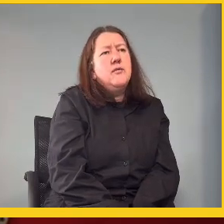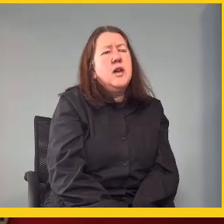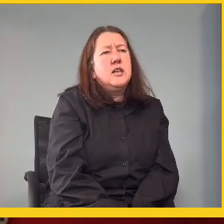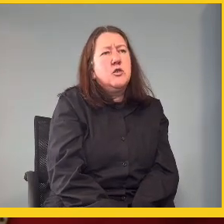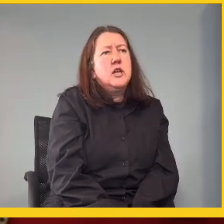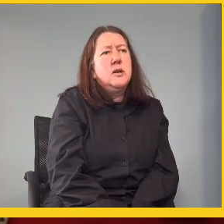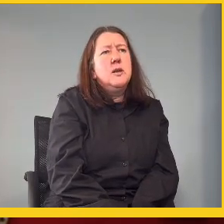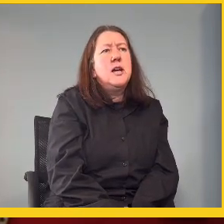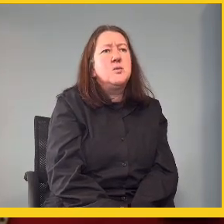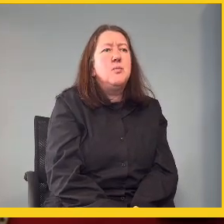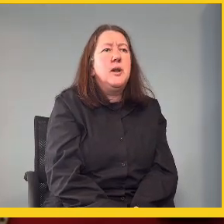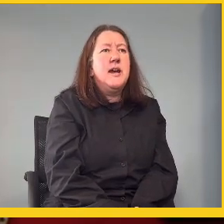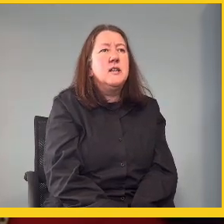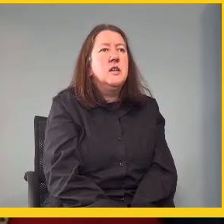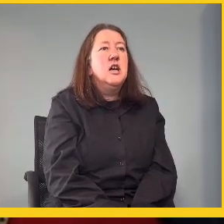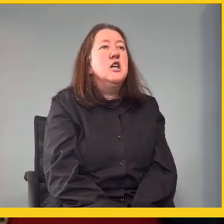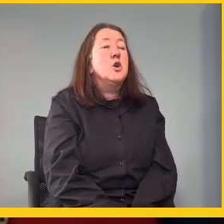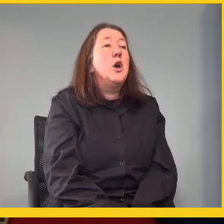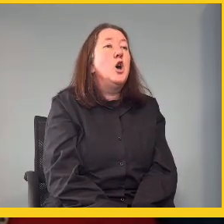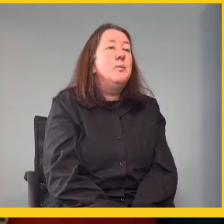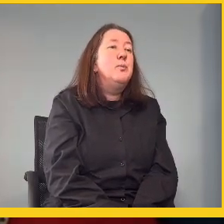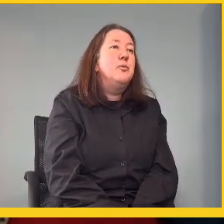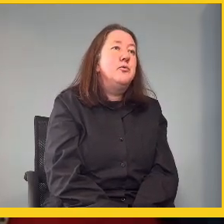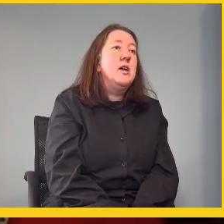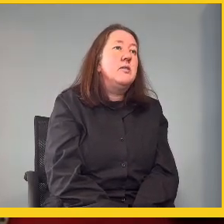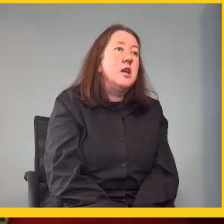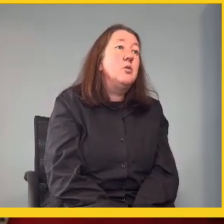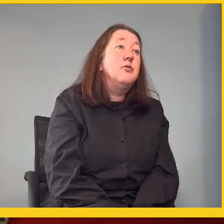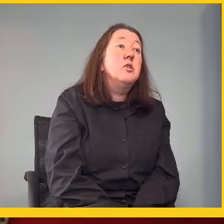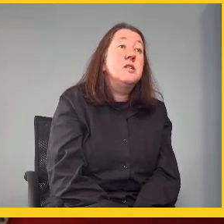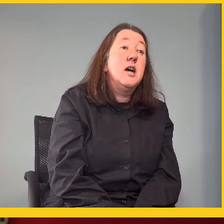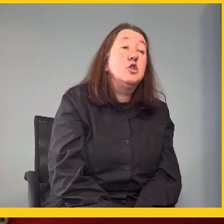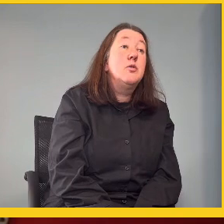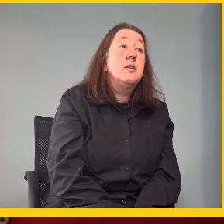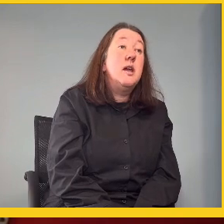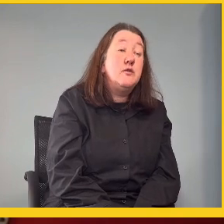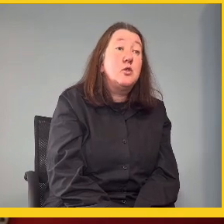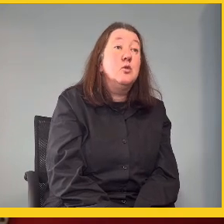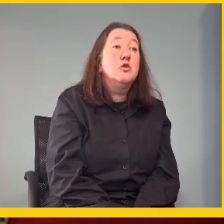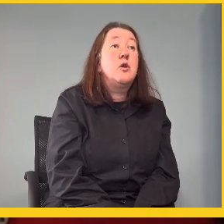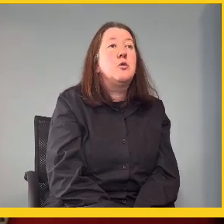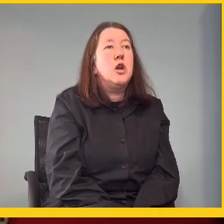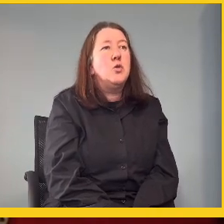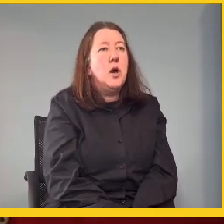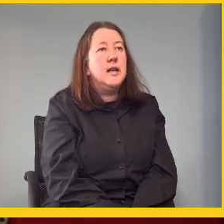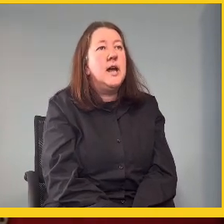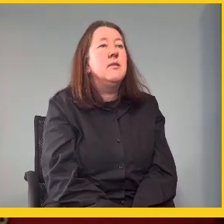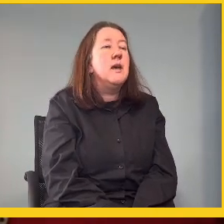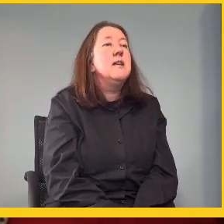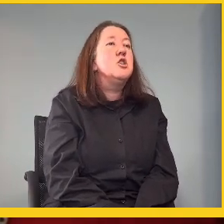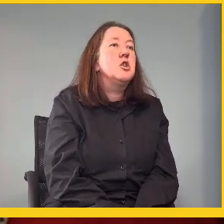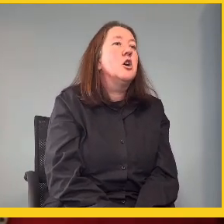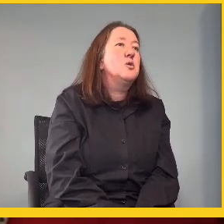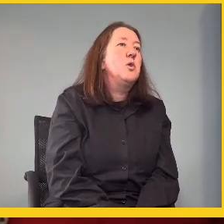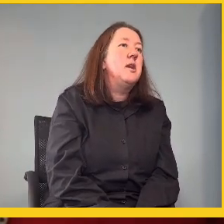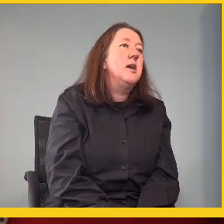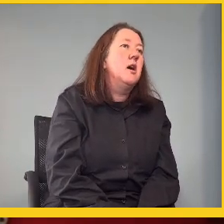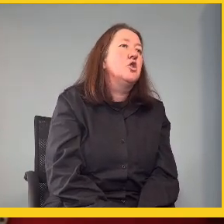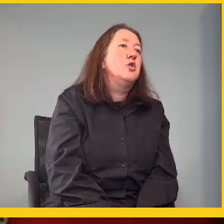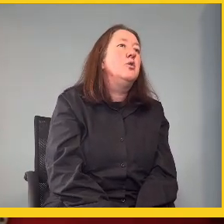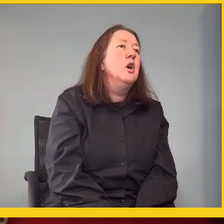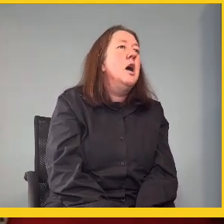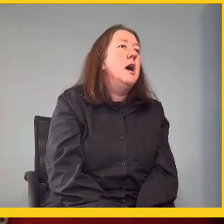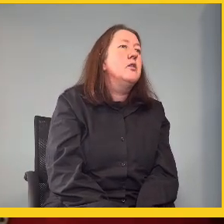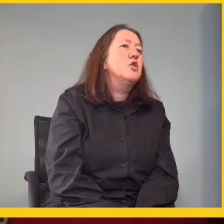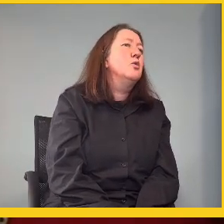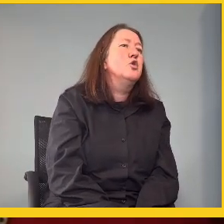have, we have that curriculum, it has been planned. So, we hope that that could filter down to the deaf schools from grade 1 and then start spreading